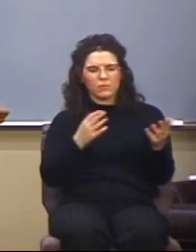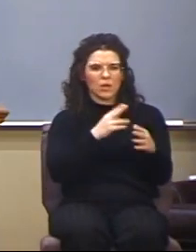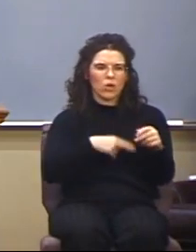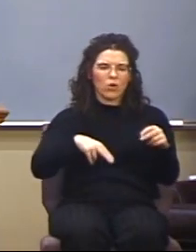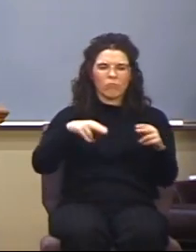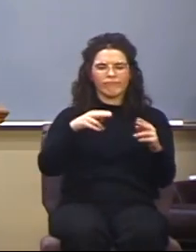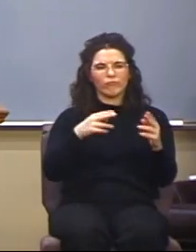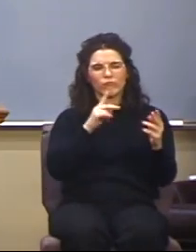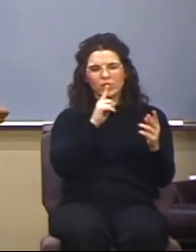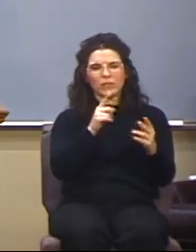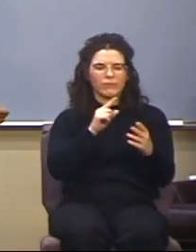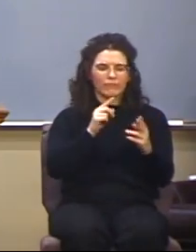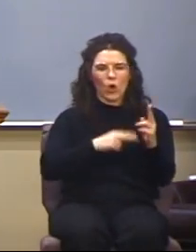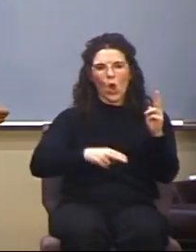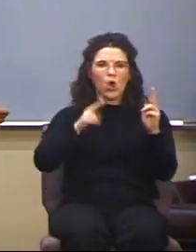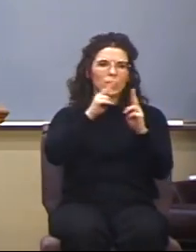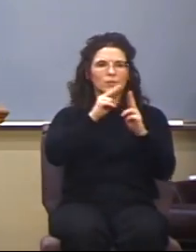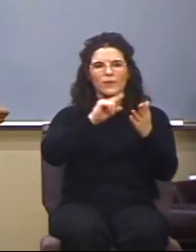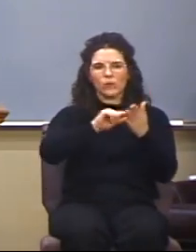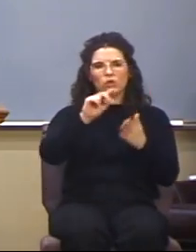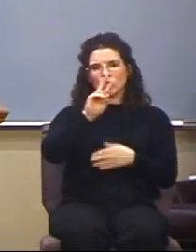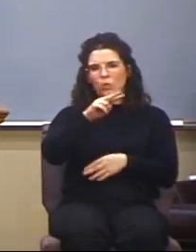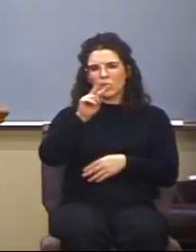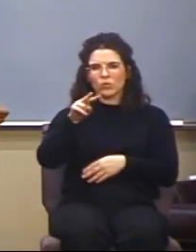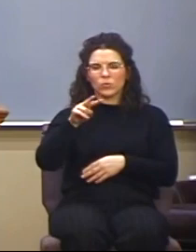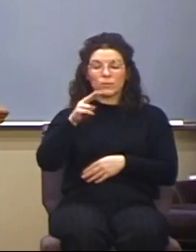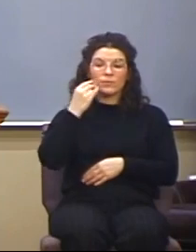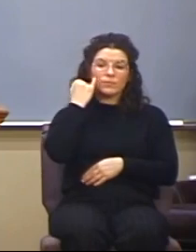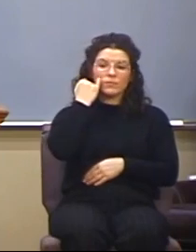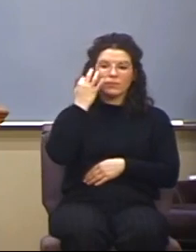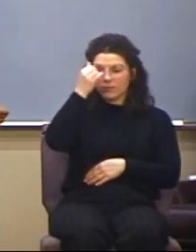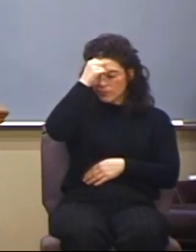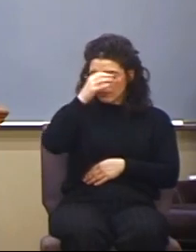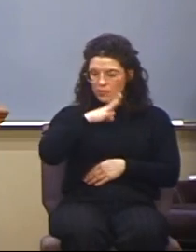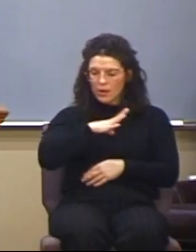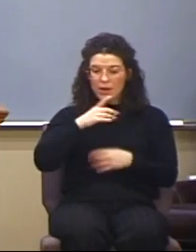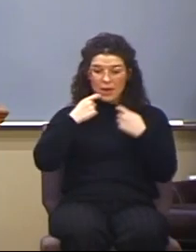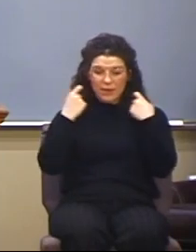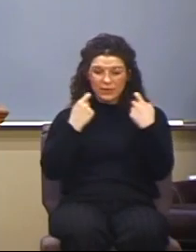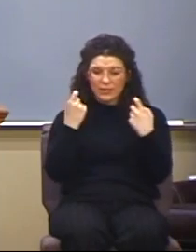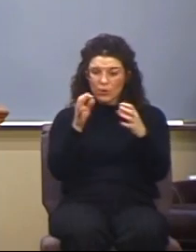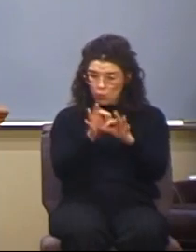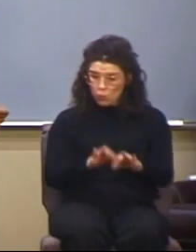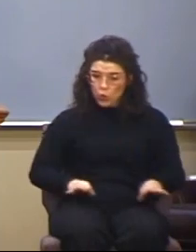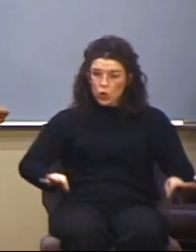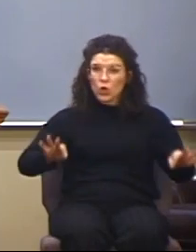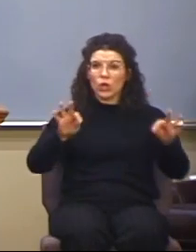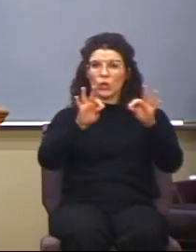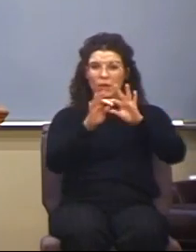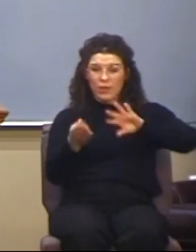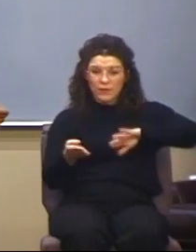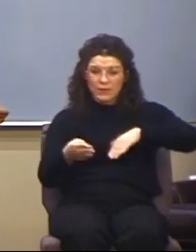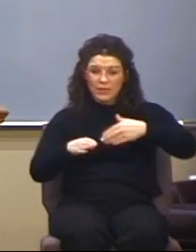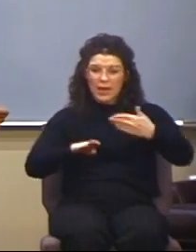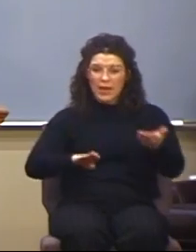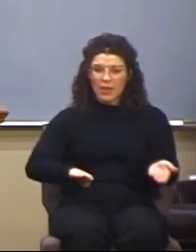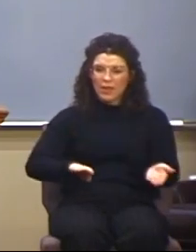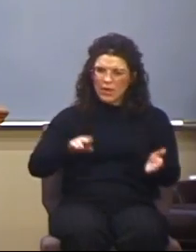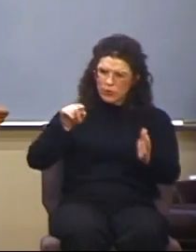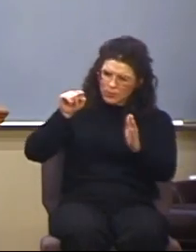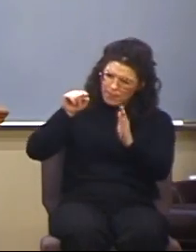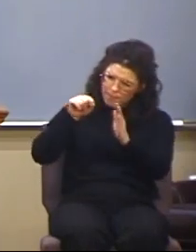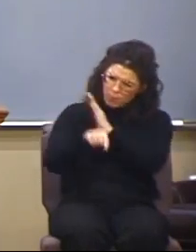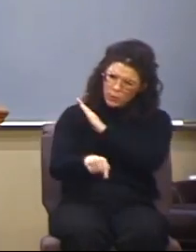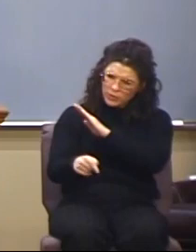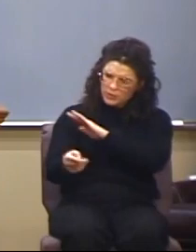22, and if a man have committed a sin worthy of death and he be put to death and thou hang him on